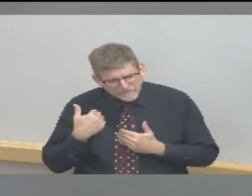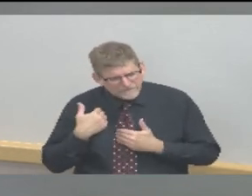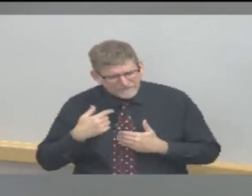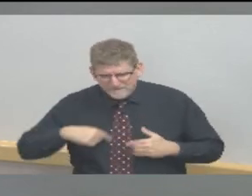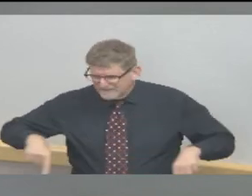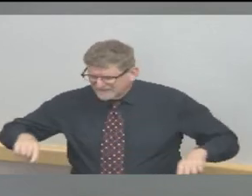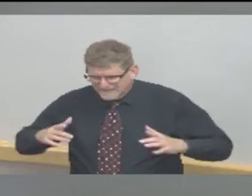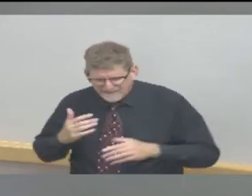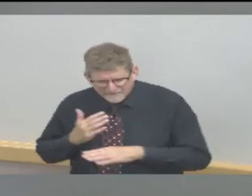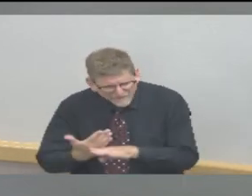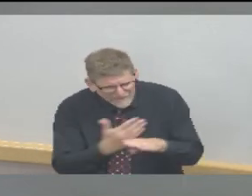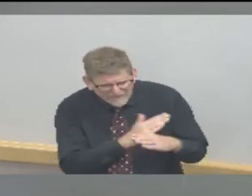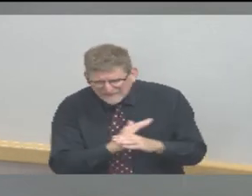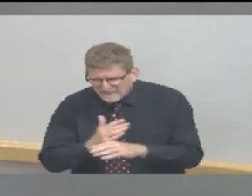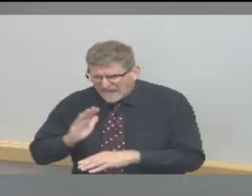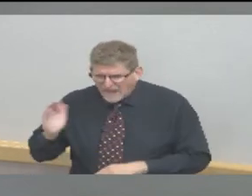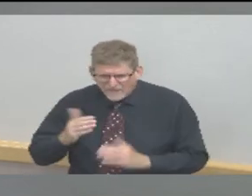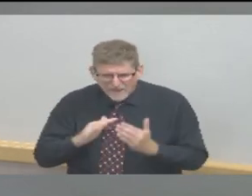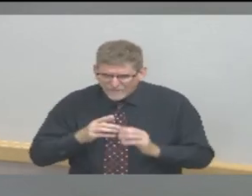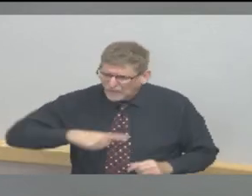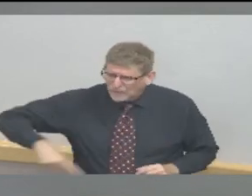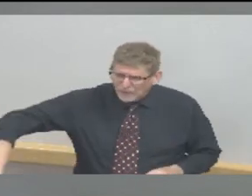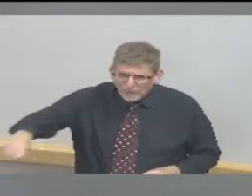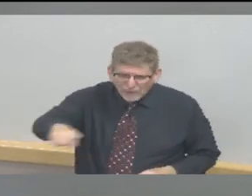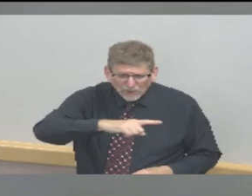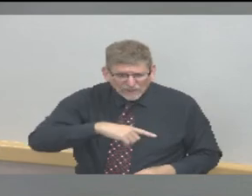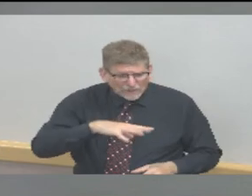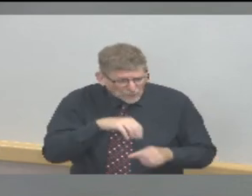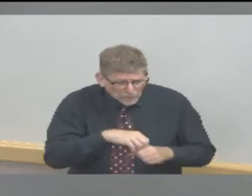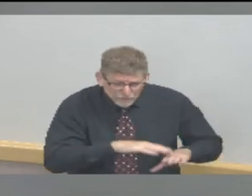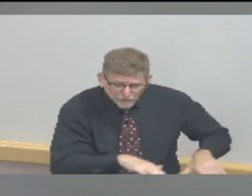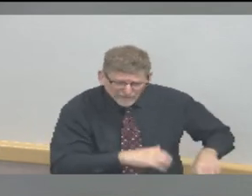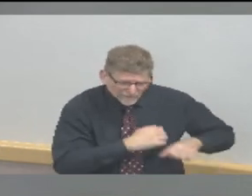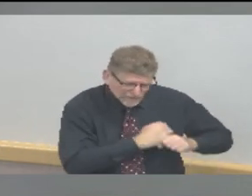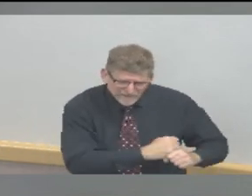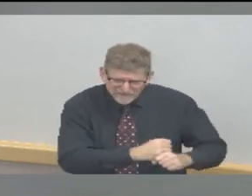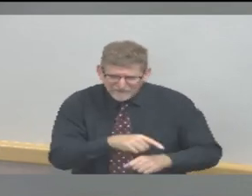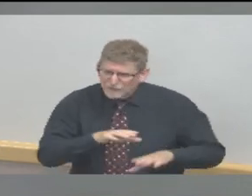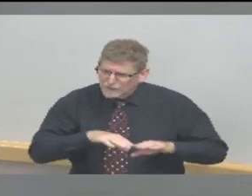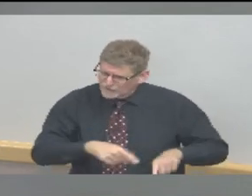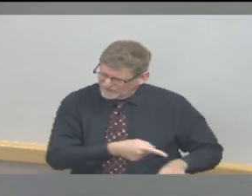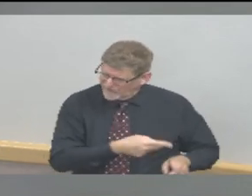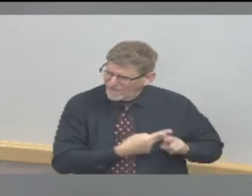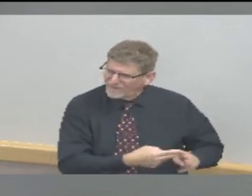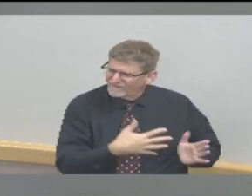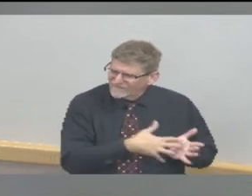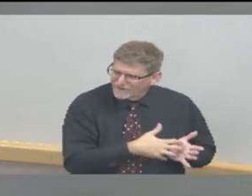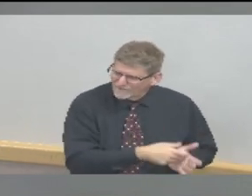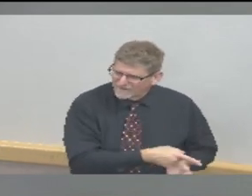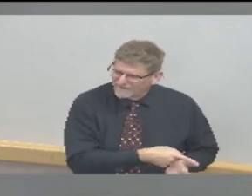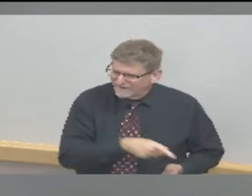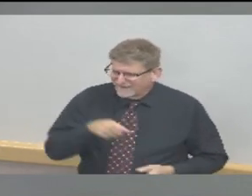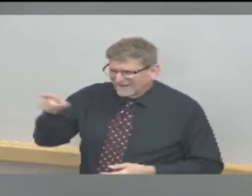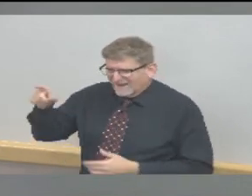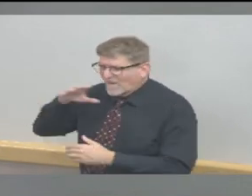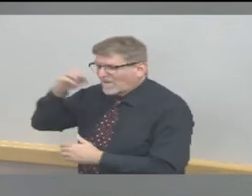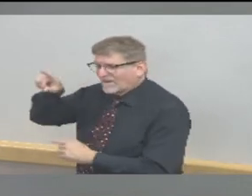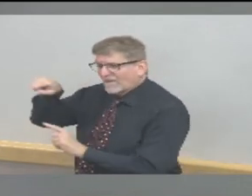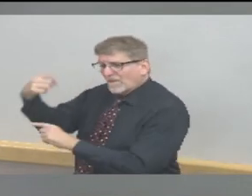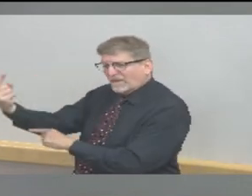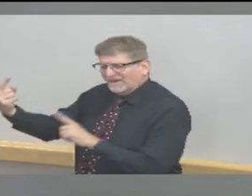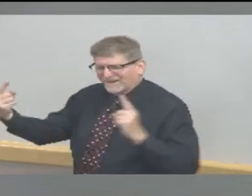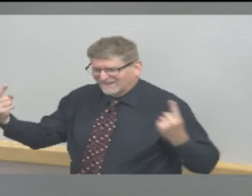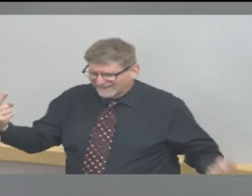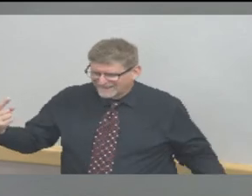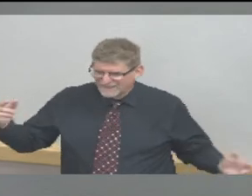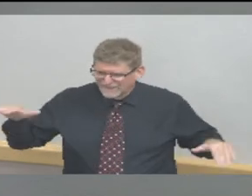children are vulnerable to COVID-19. And unfortunately, in some instances,